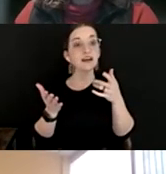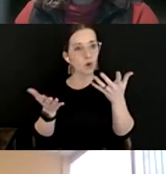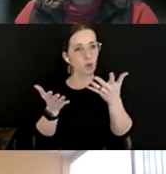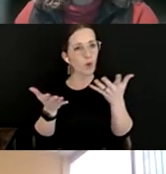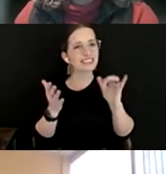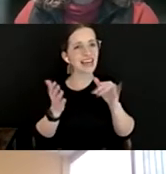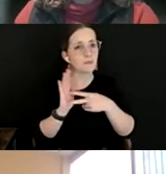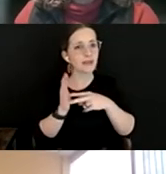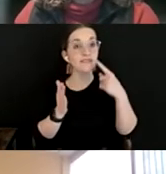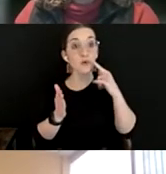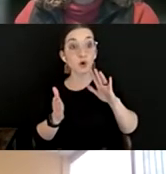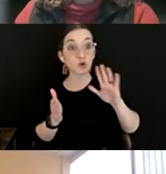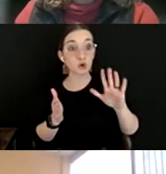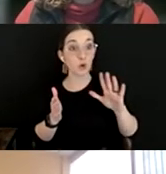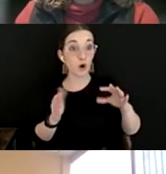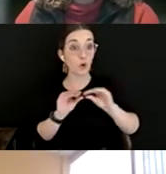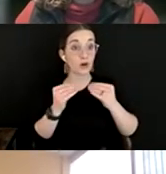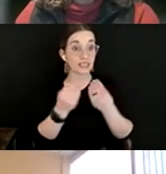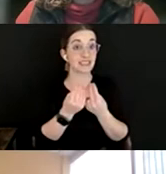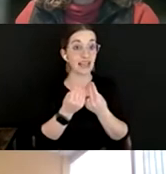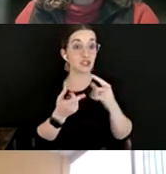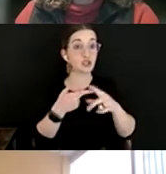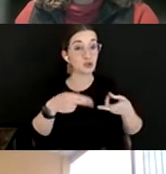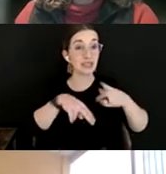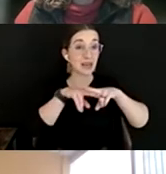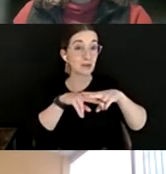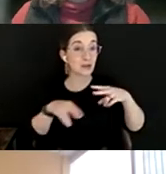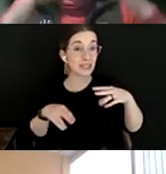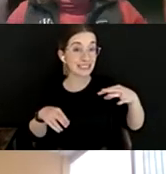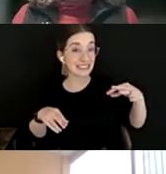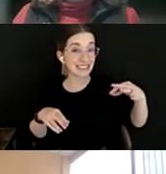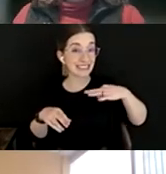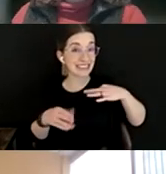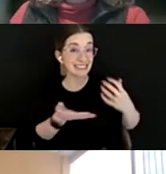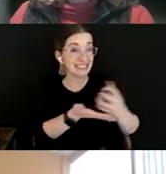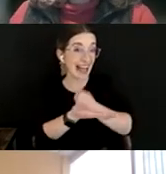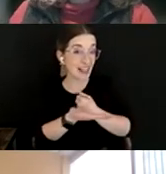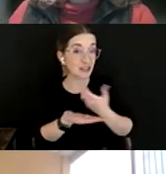up to pay bounds? I don know that an absolute number is as meaningful as impact.